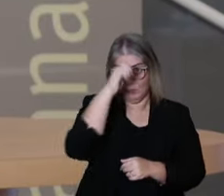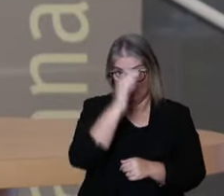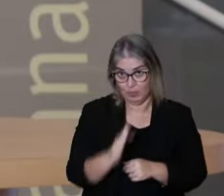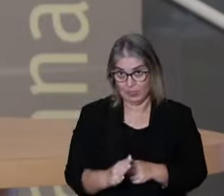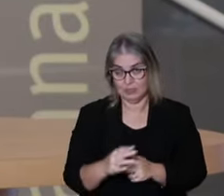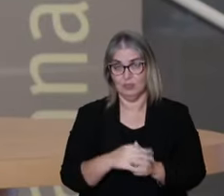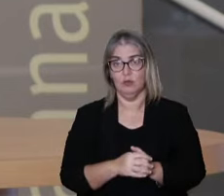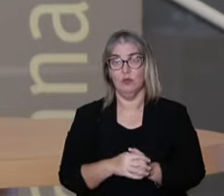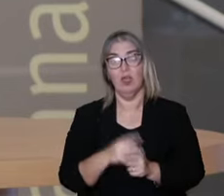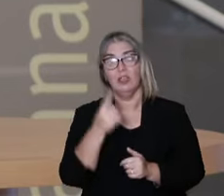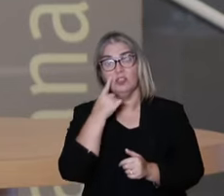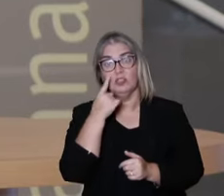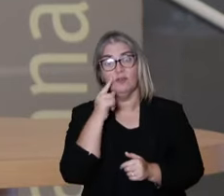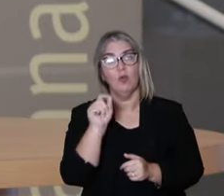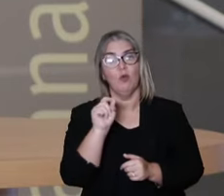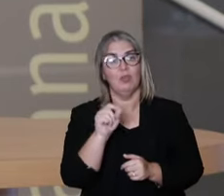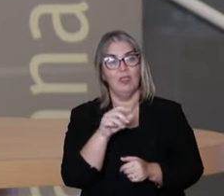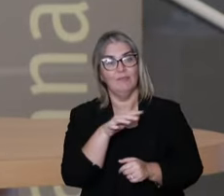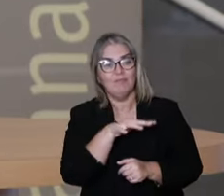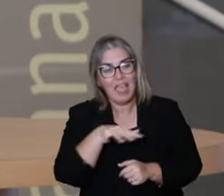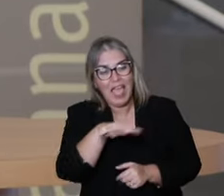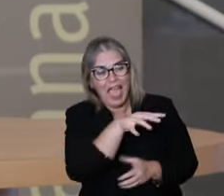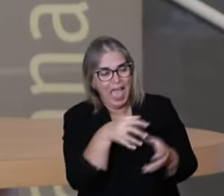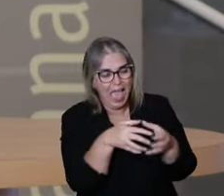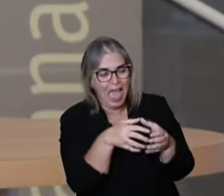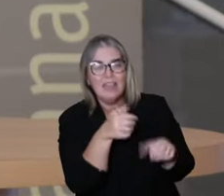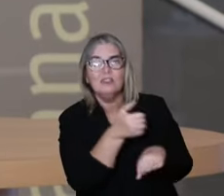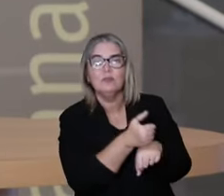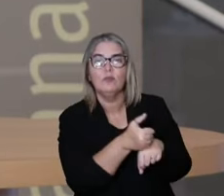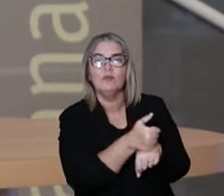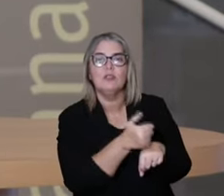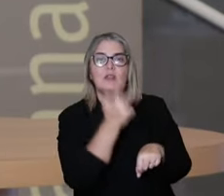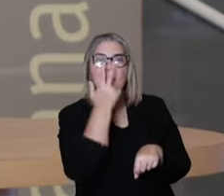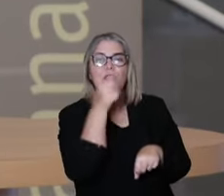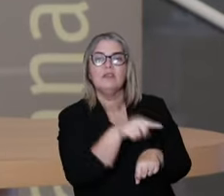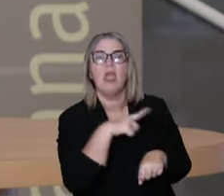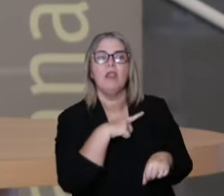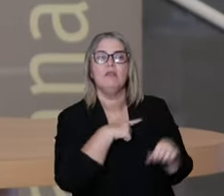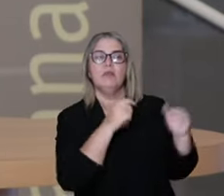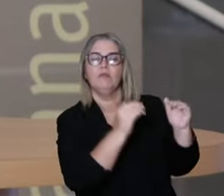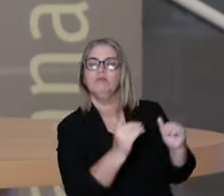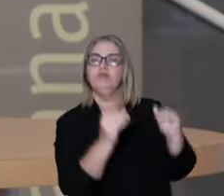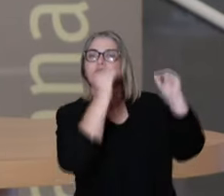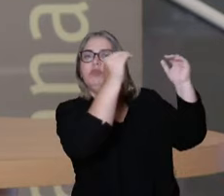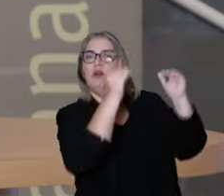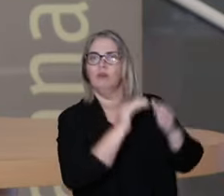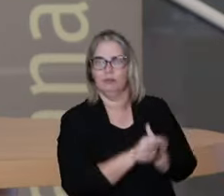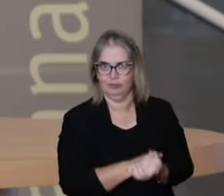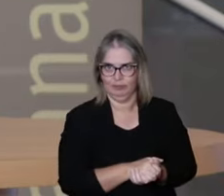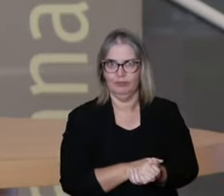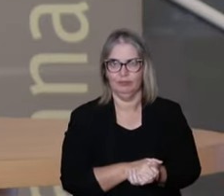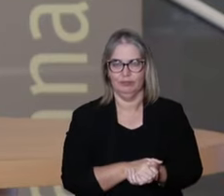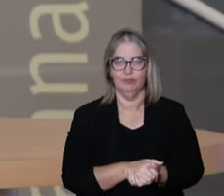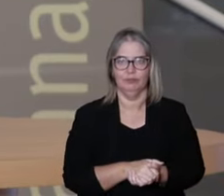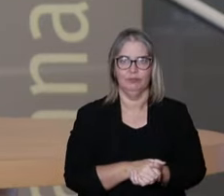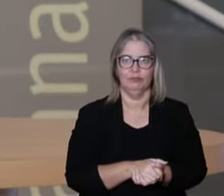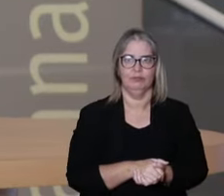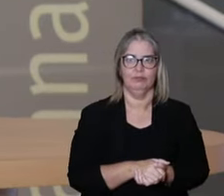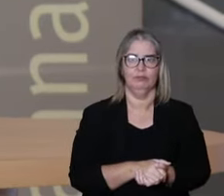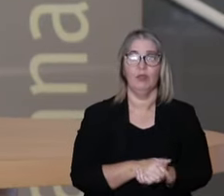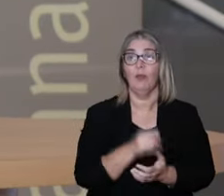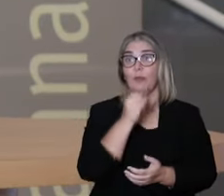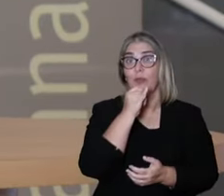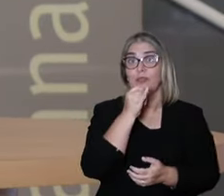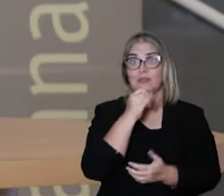Brazil, we are going through a situation that the professional corporations, they have a chronic excess of power.